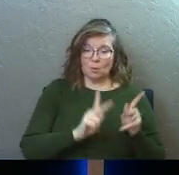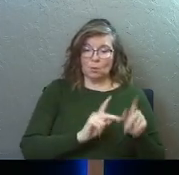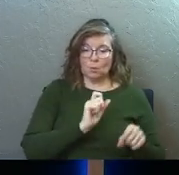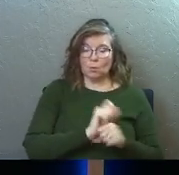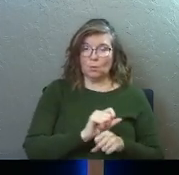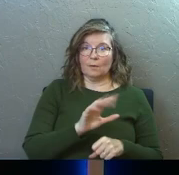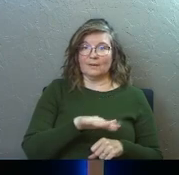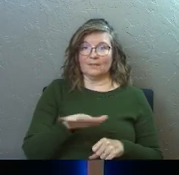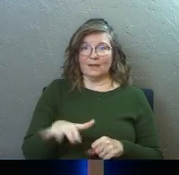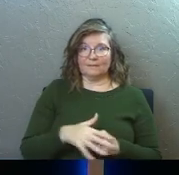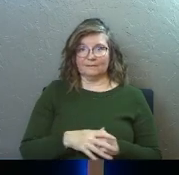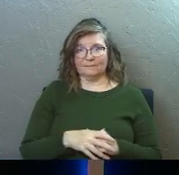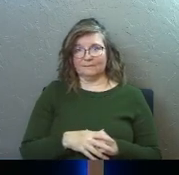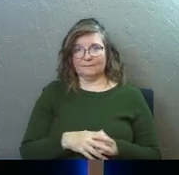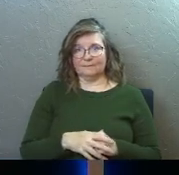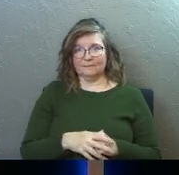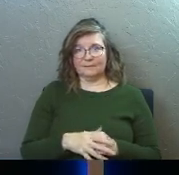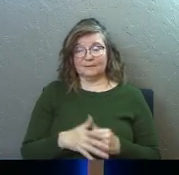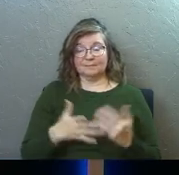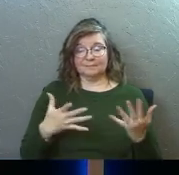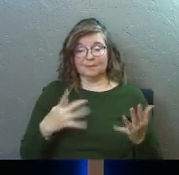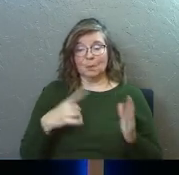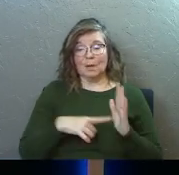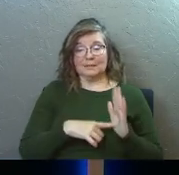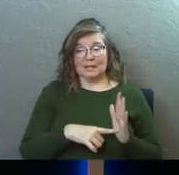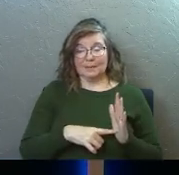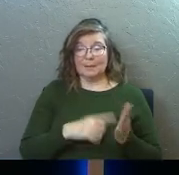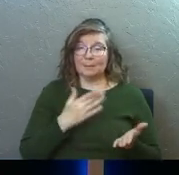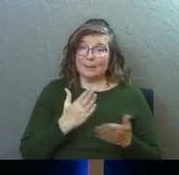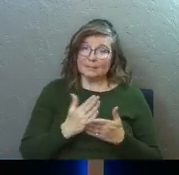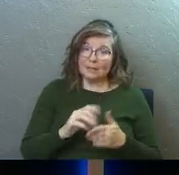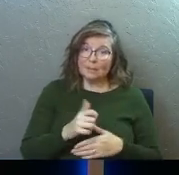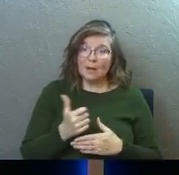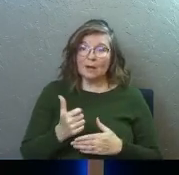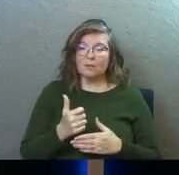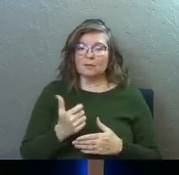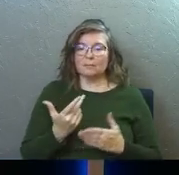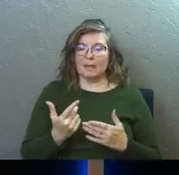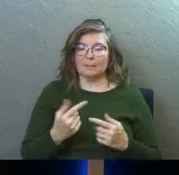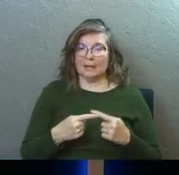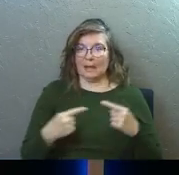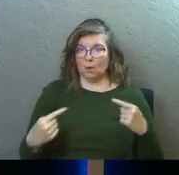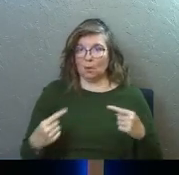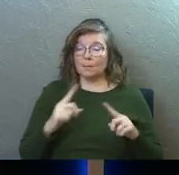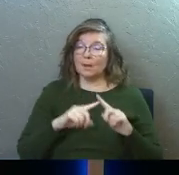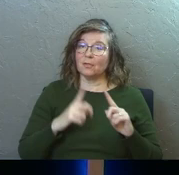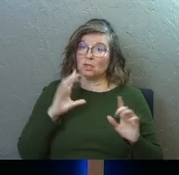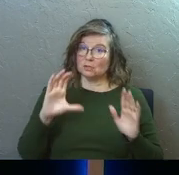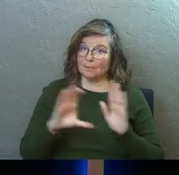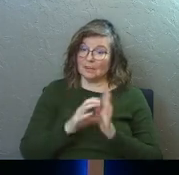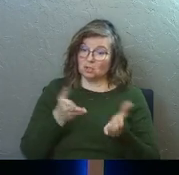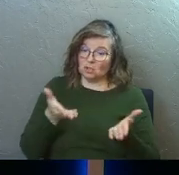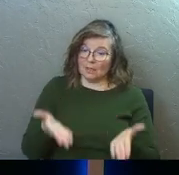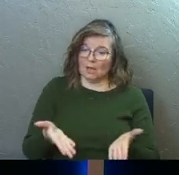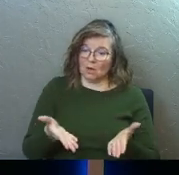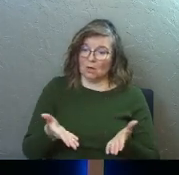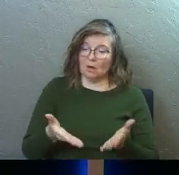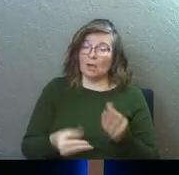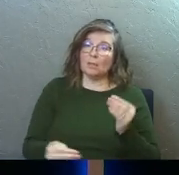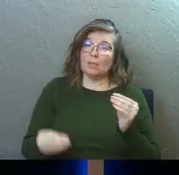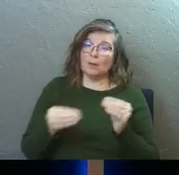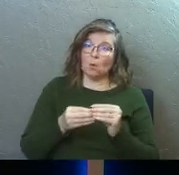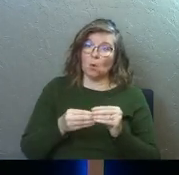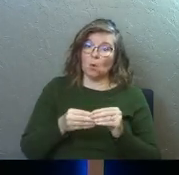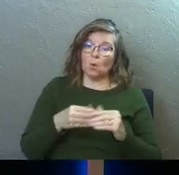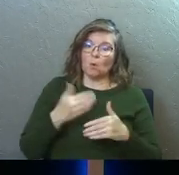as those who work 55. That's one example, right? There might be some others that come in and maybe counter some of it, but there's a picture there of the